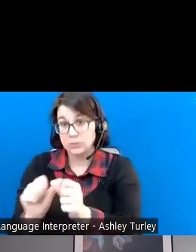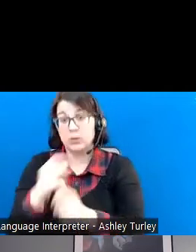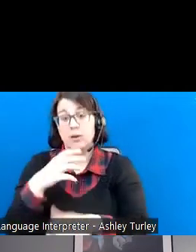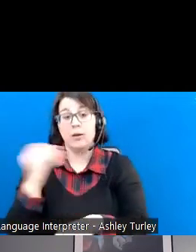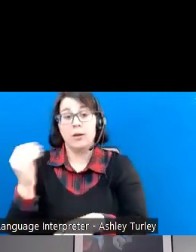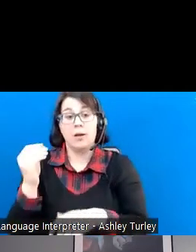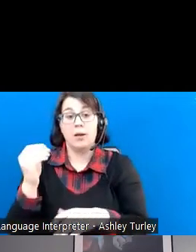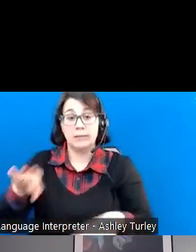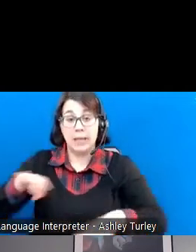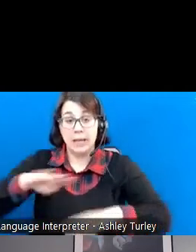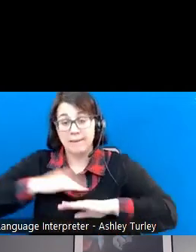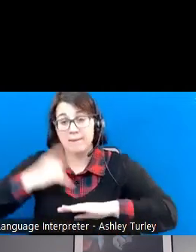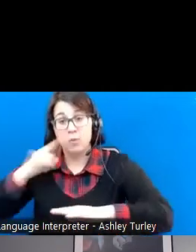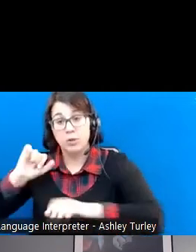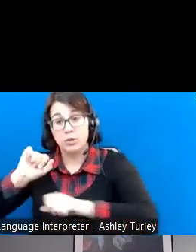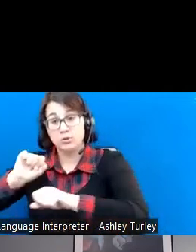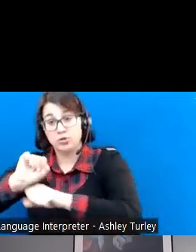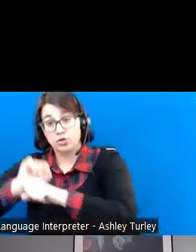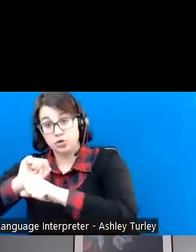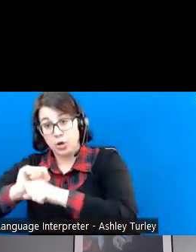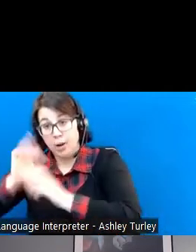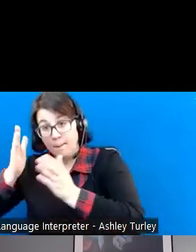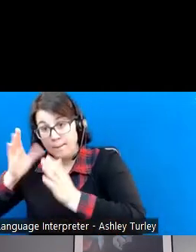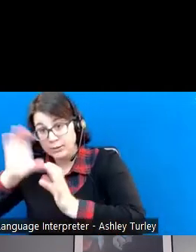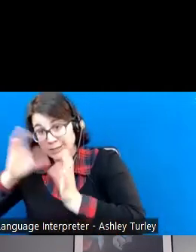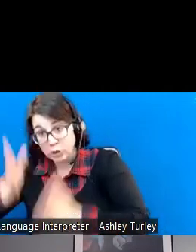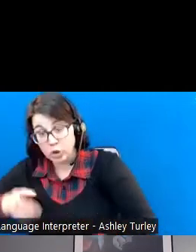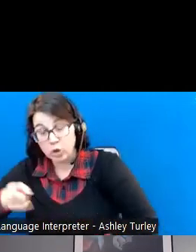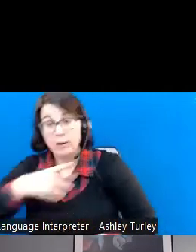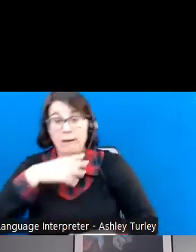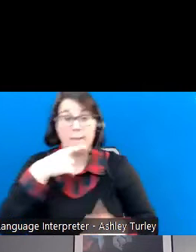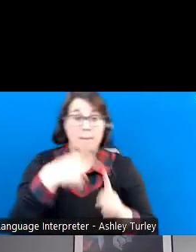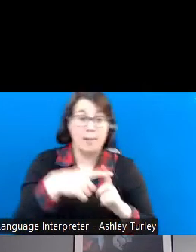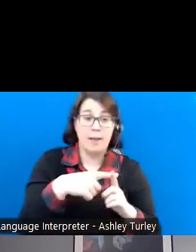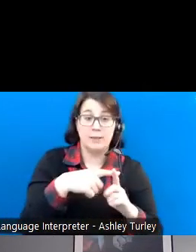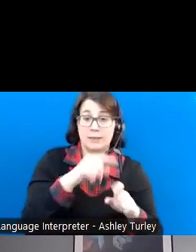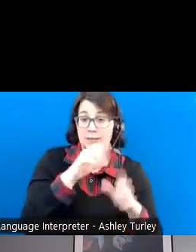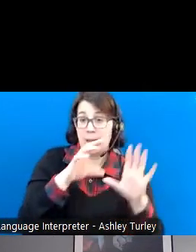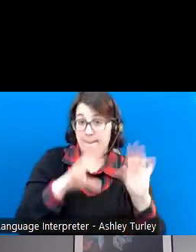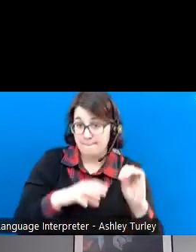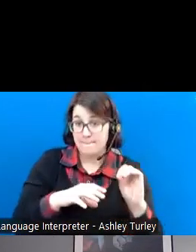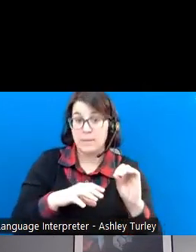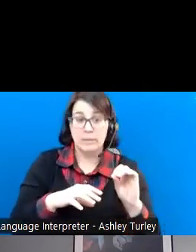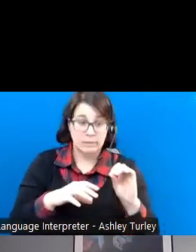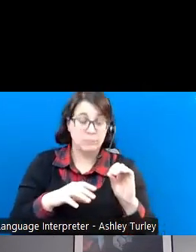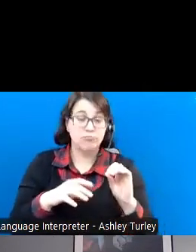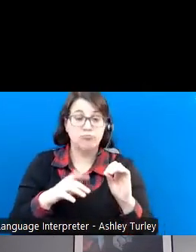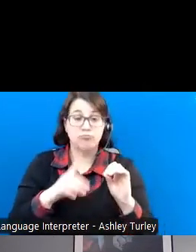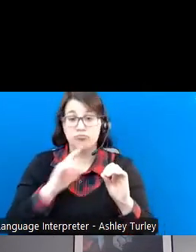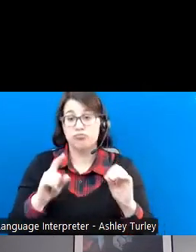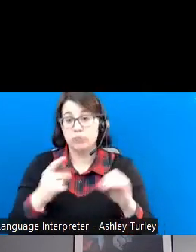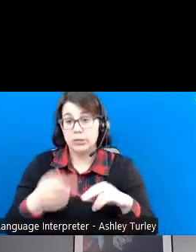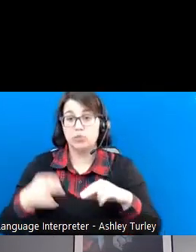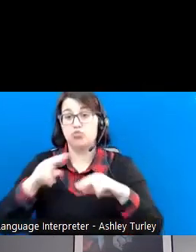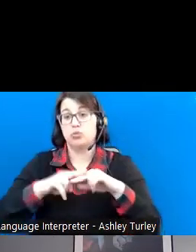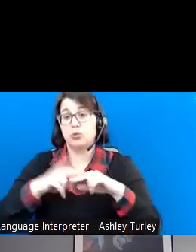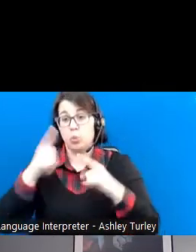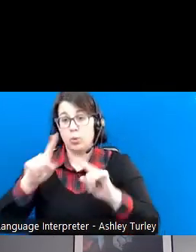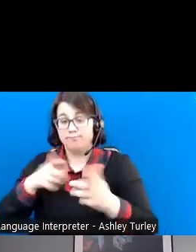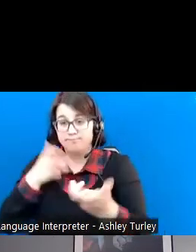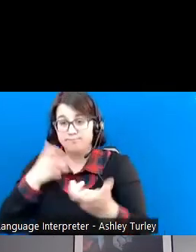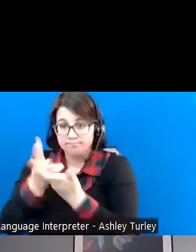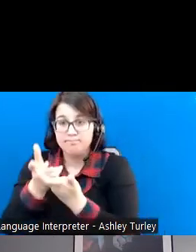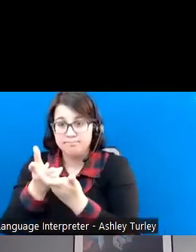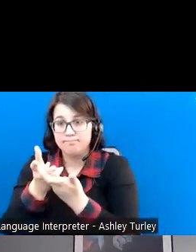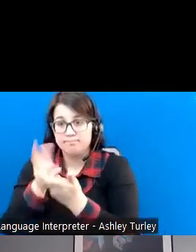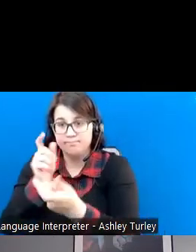both the job seeker and the employer increased when we're looking at customized employment and supporting employment, when we're really individualizing the